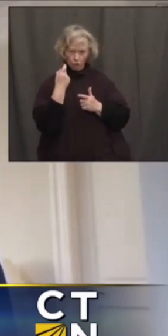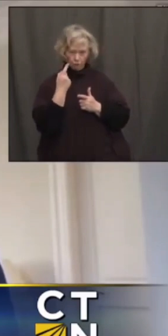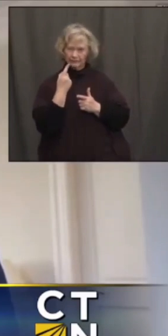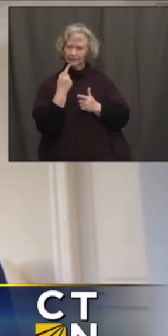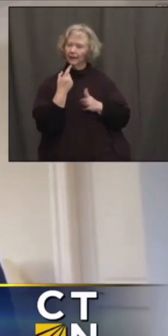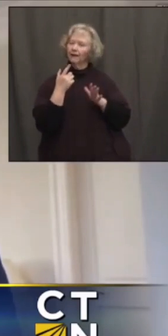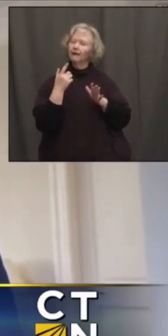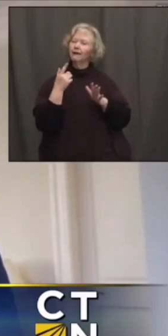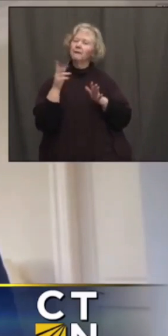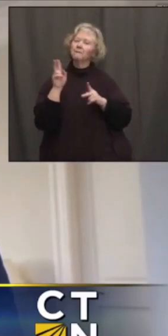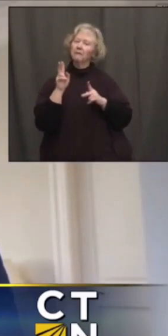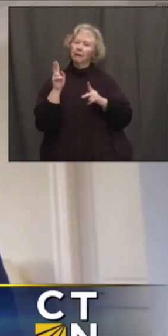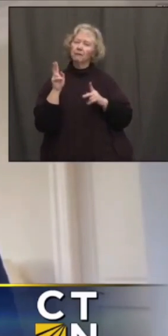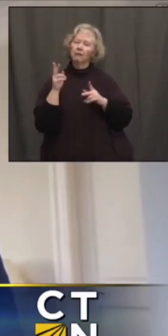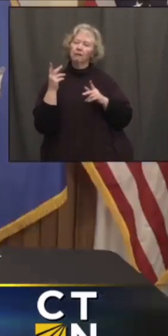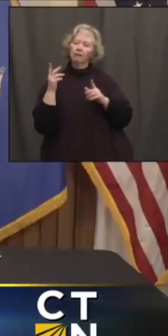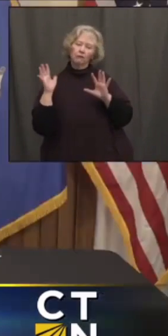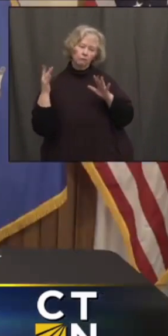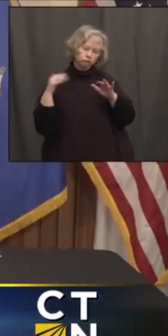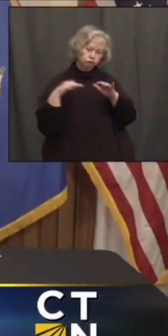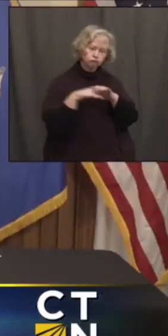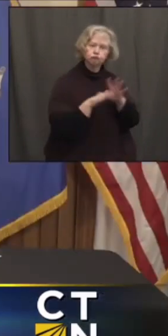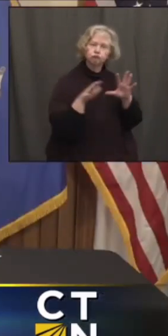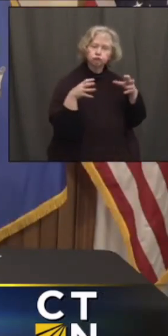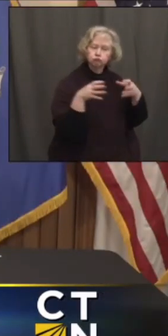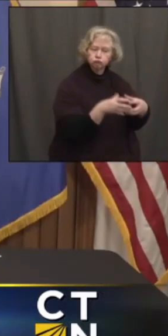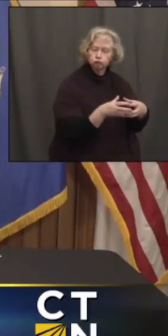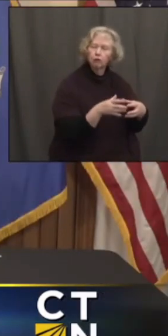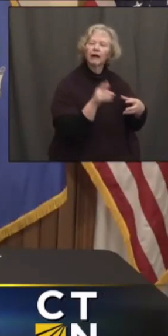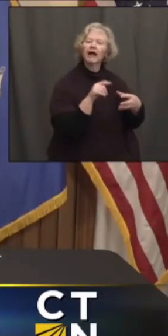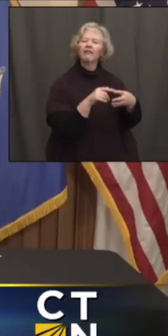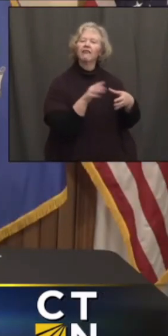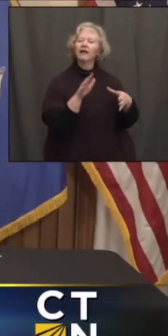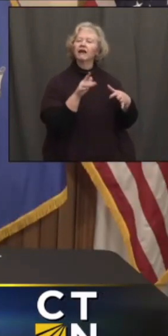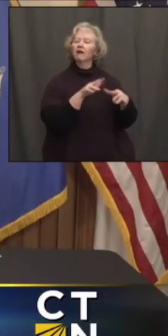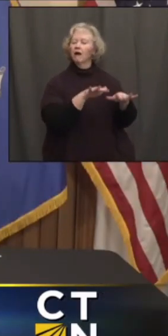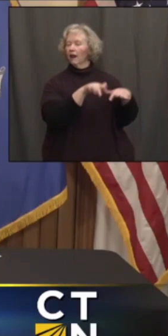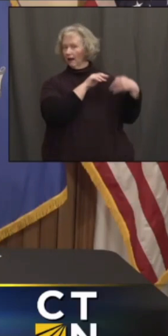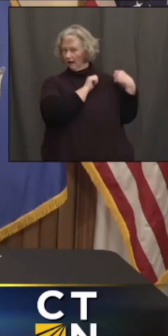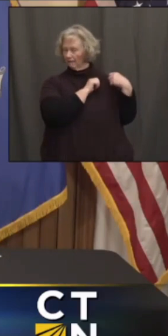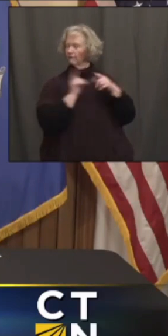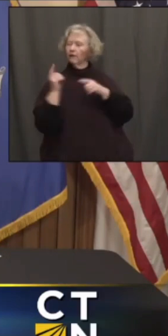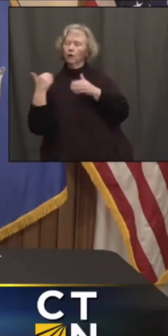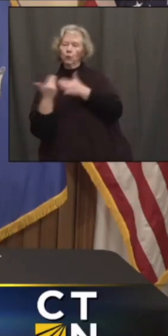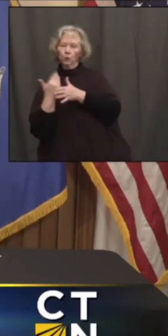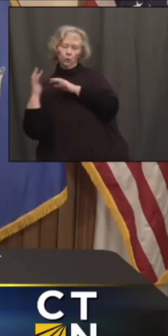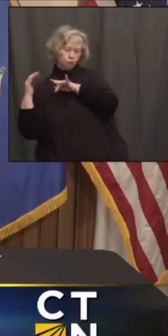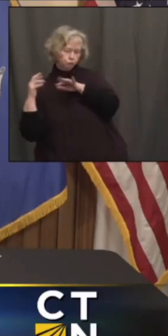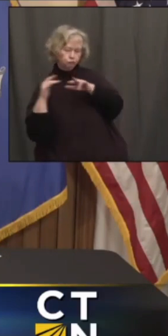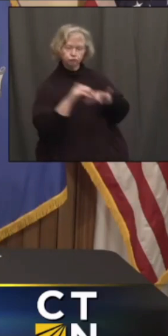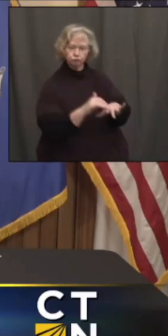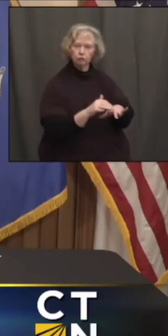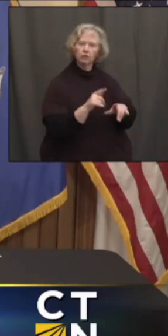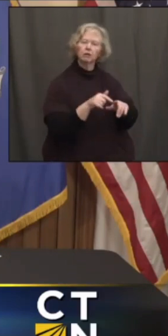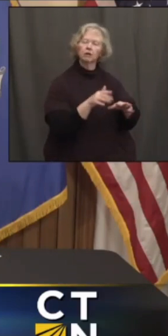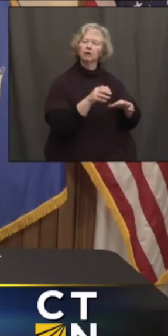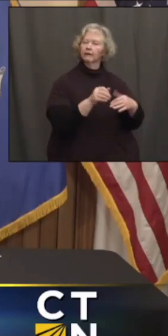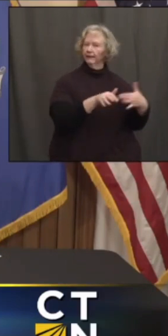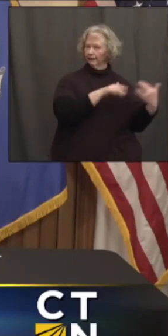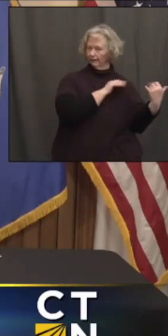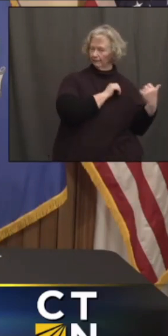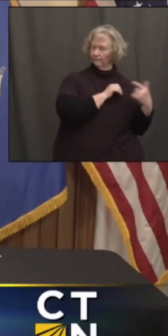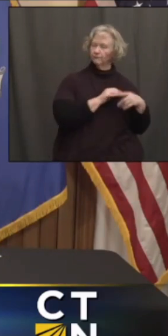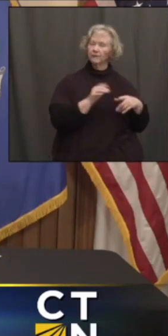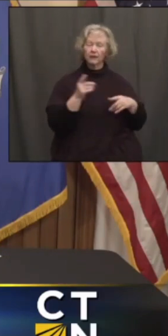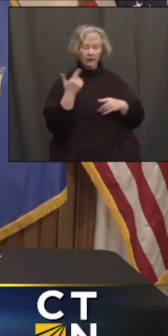just that one seating, which is also going to benefit them. Thank you. And, Governor, if you weren't vaccinated yet, would you feel safe